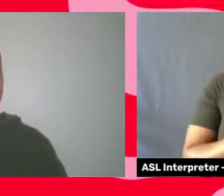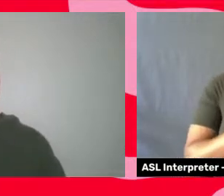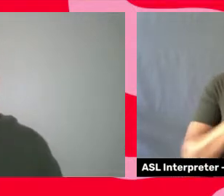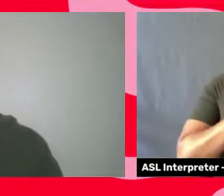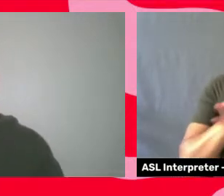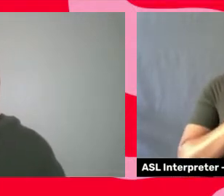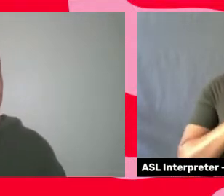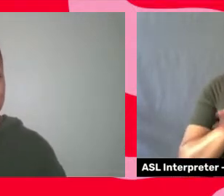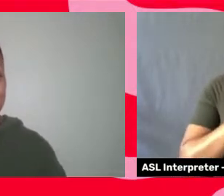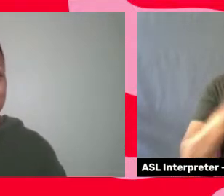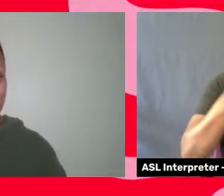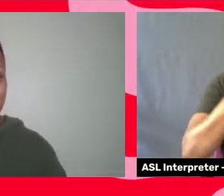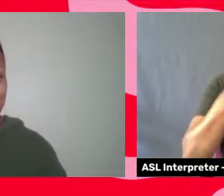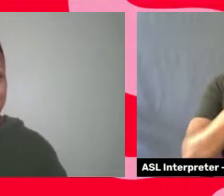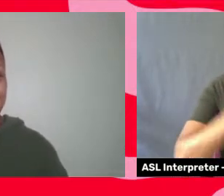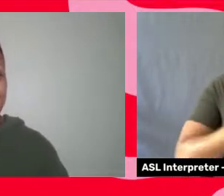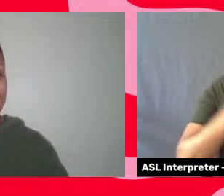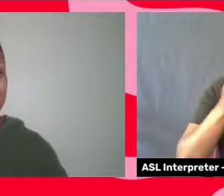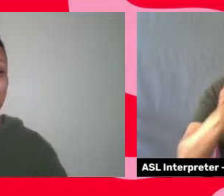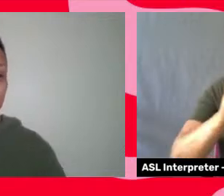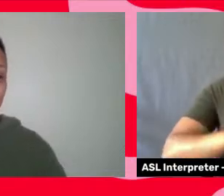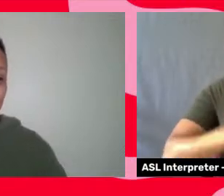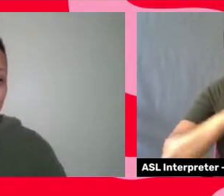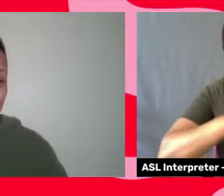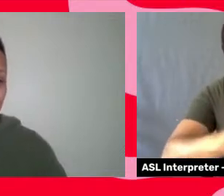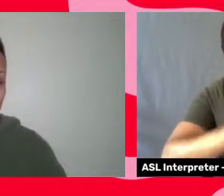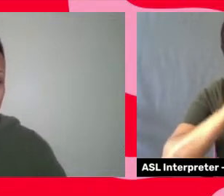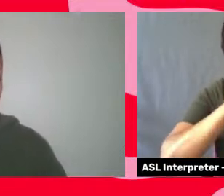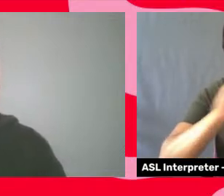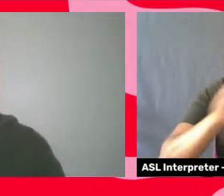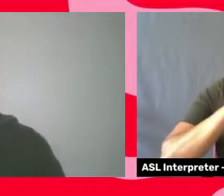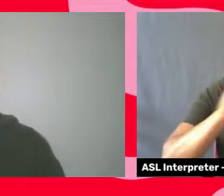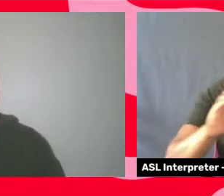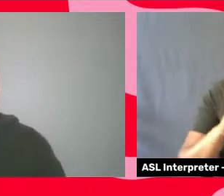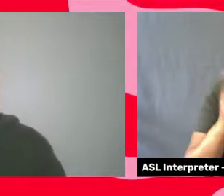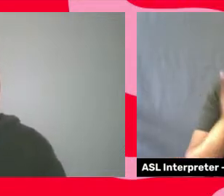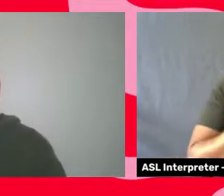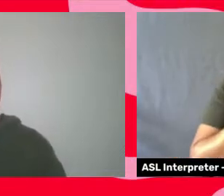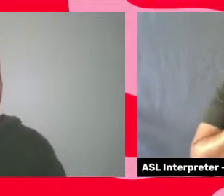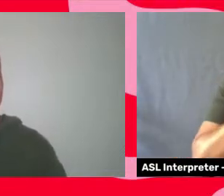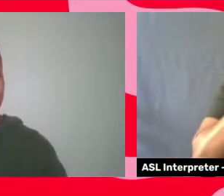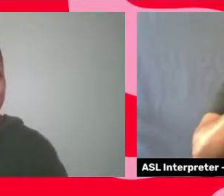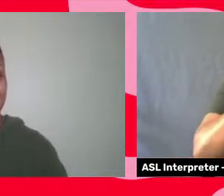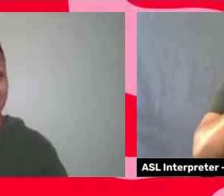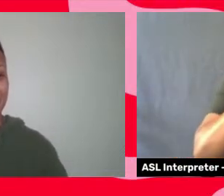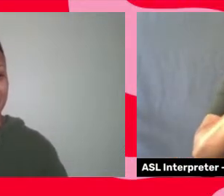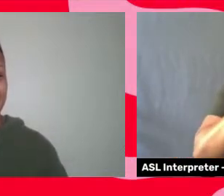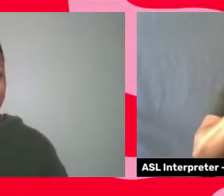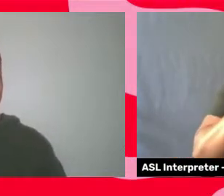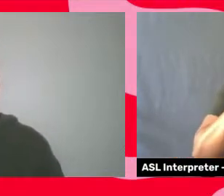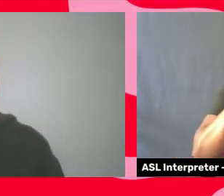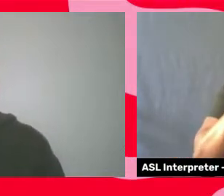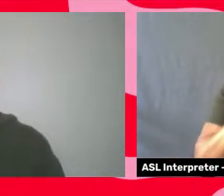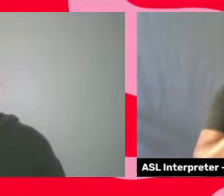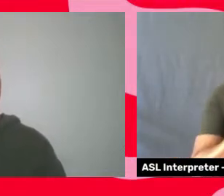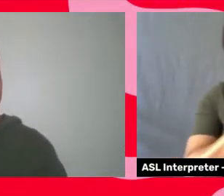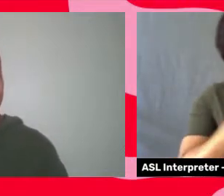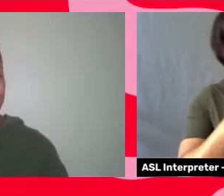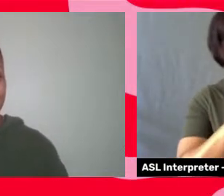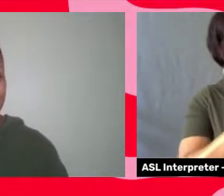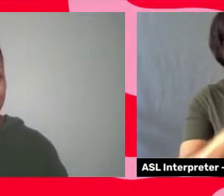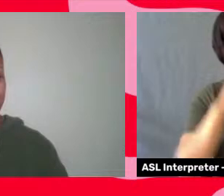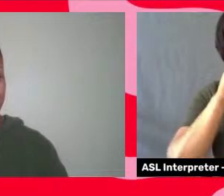themselves, and then we'll get the conversation started. Let's start with you, Mama Fern. Oh, okay. Hi,